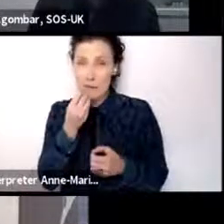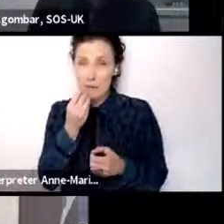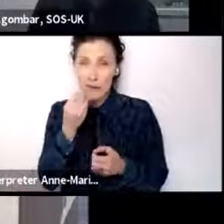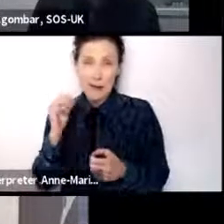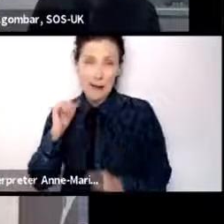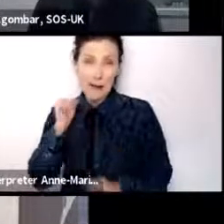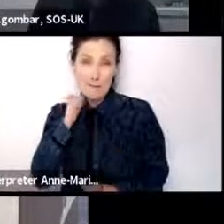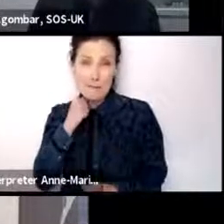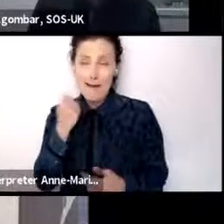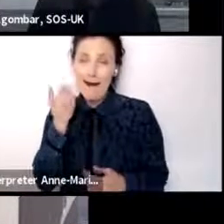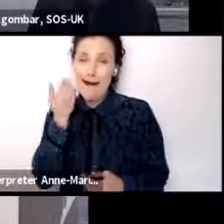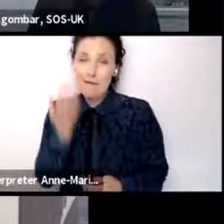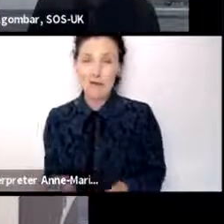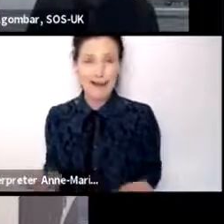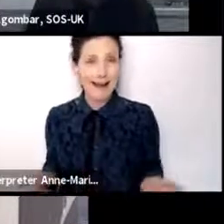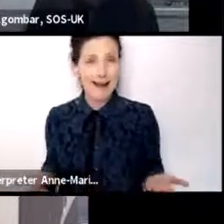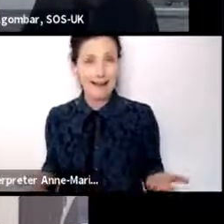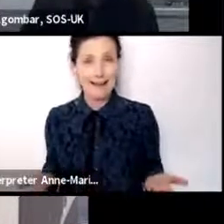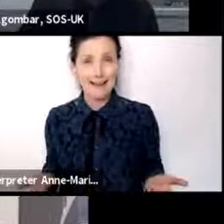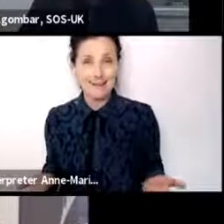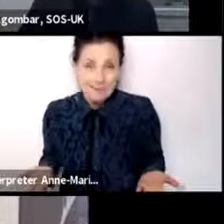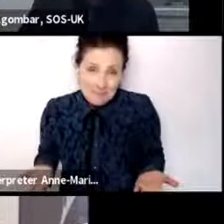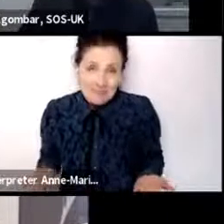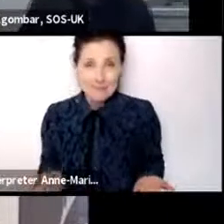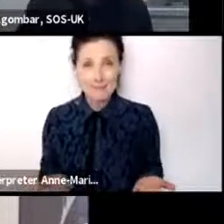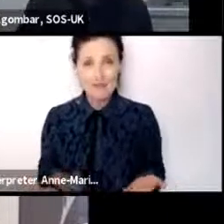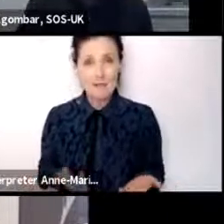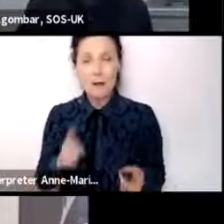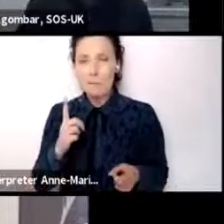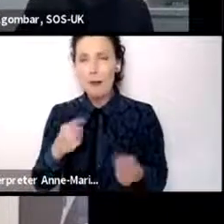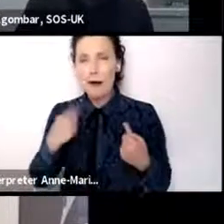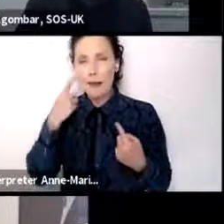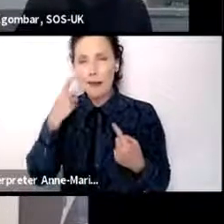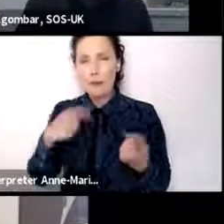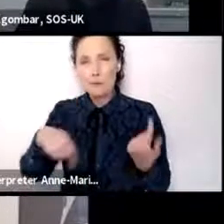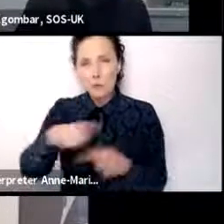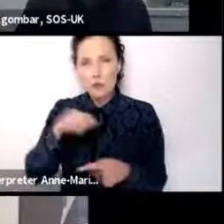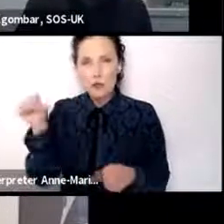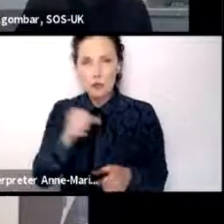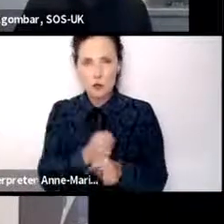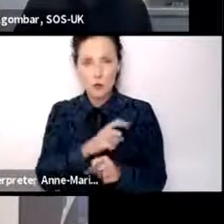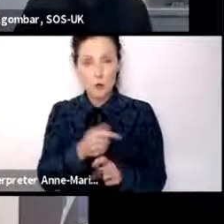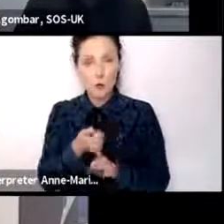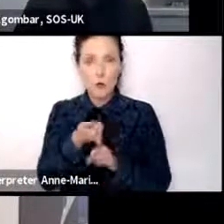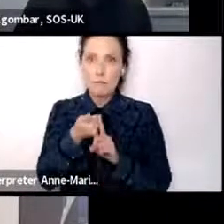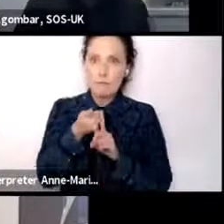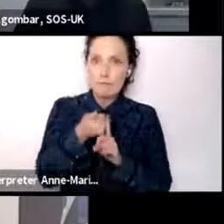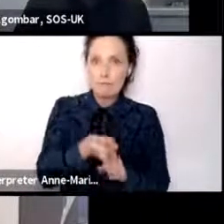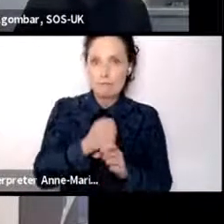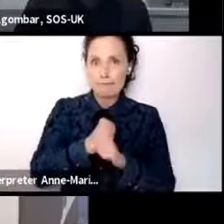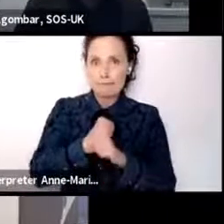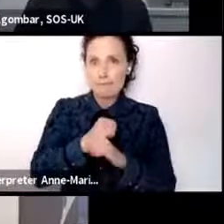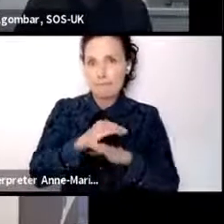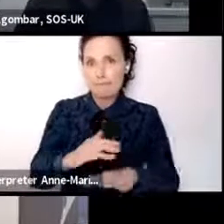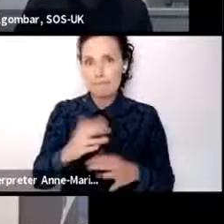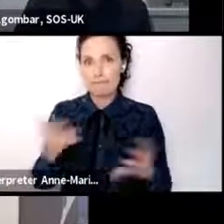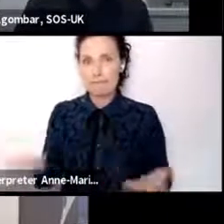I do think that. So what I think we should be doing is advocating in school for more